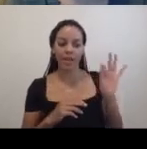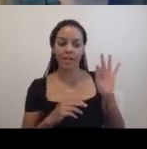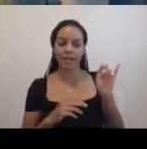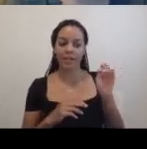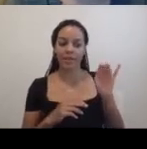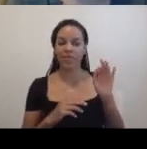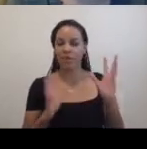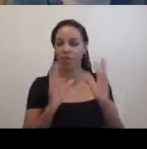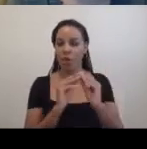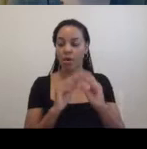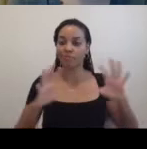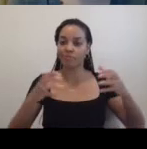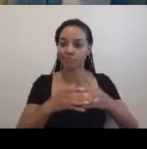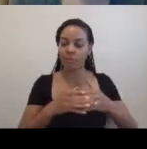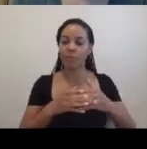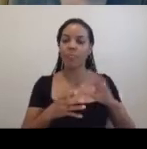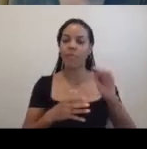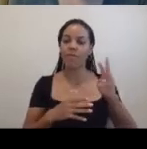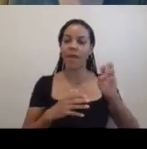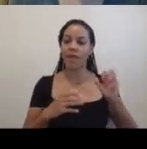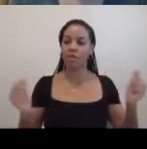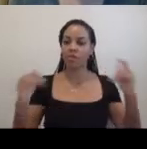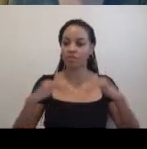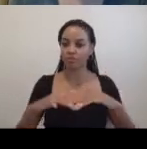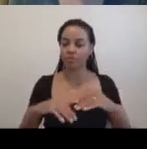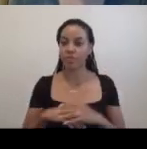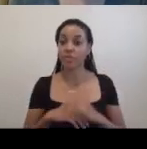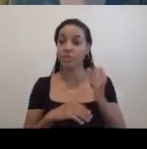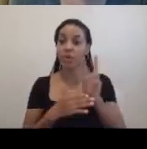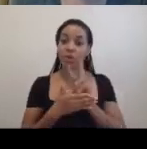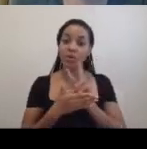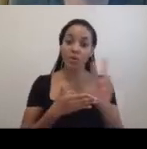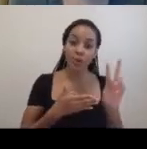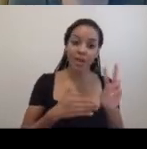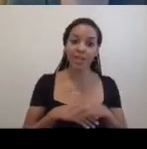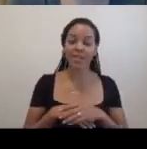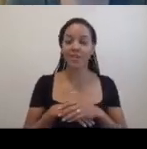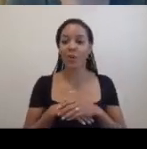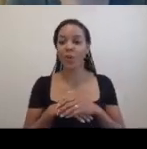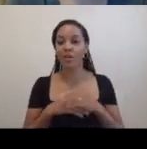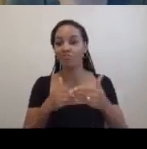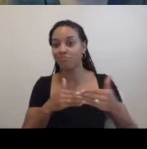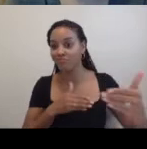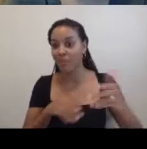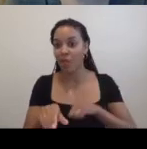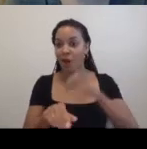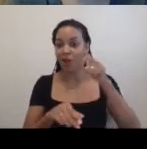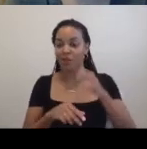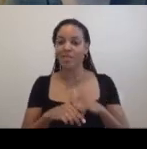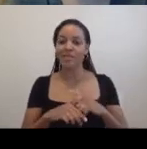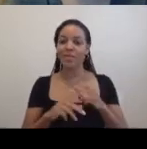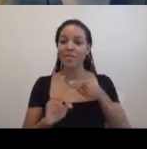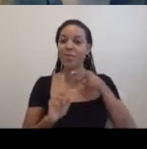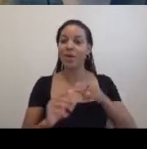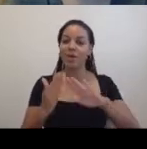international cohort of fellows. Be they two weeks or two longs, the questions of communing, structures of support for the whole